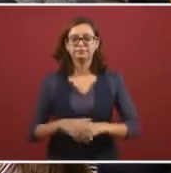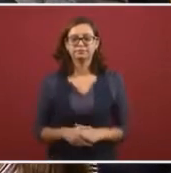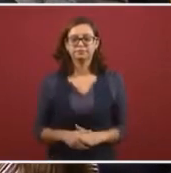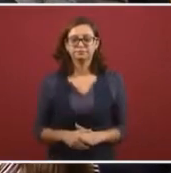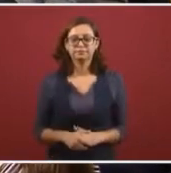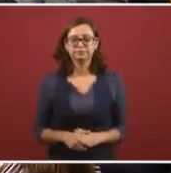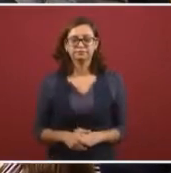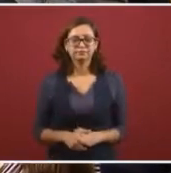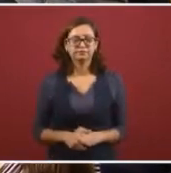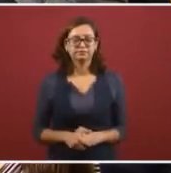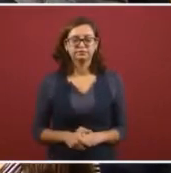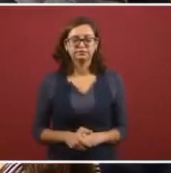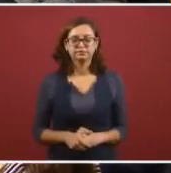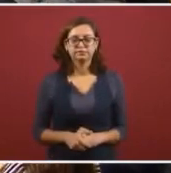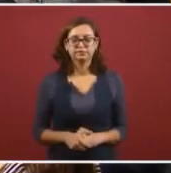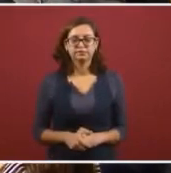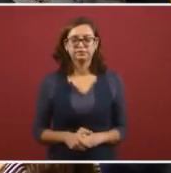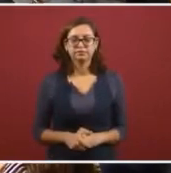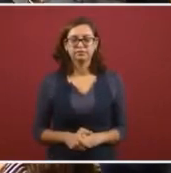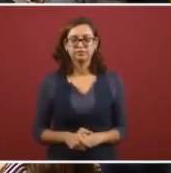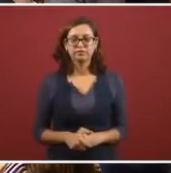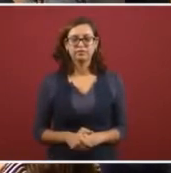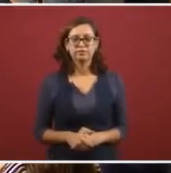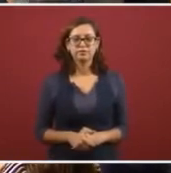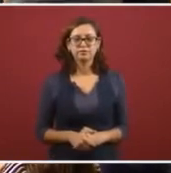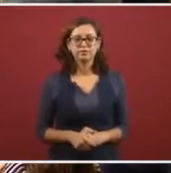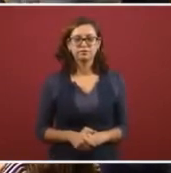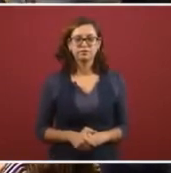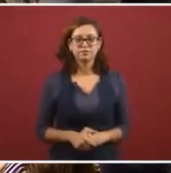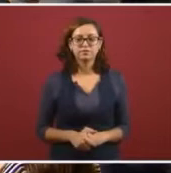Hello everybody or good morning.